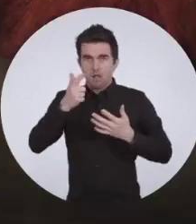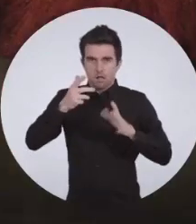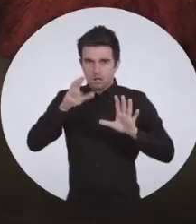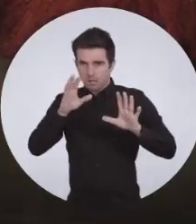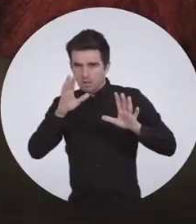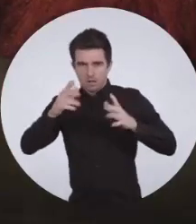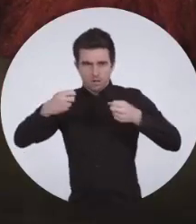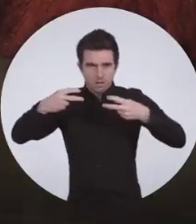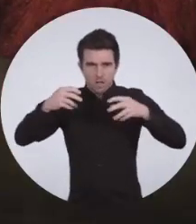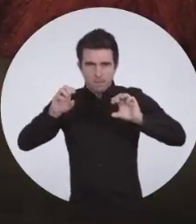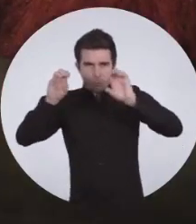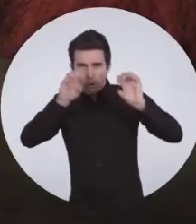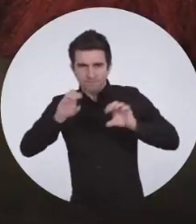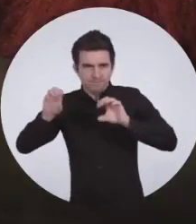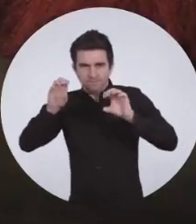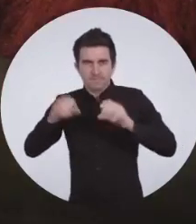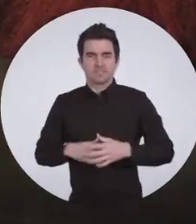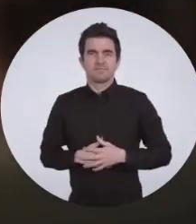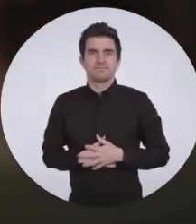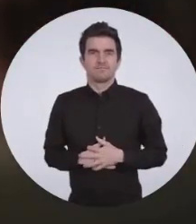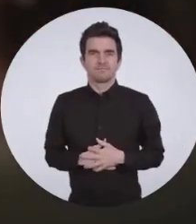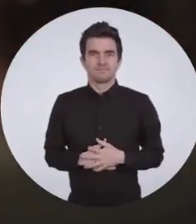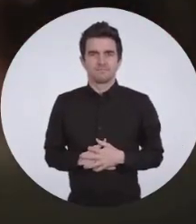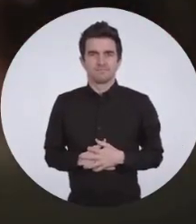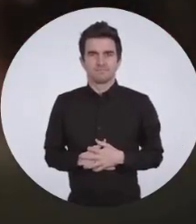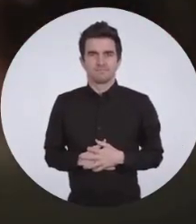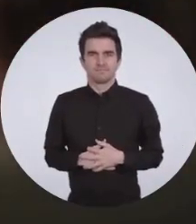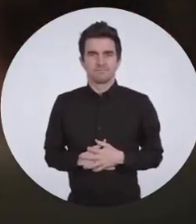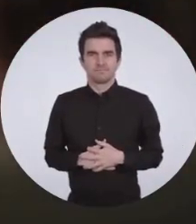You can also move the position of the closed caption.